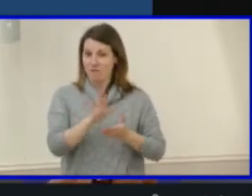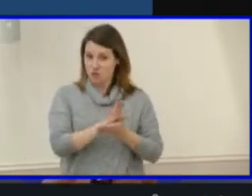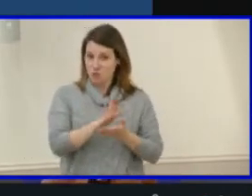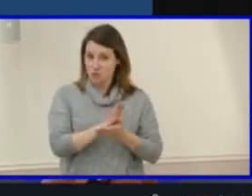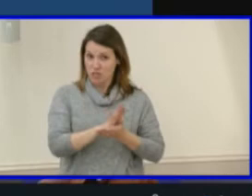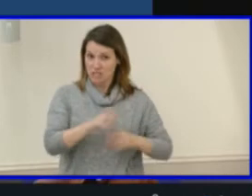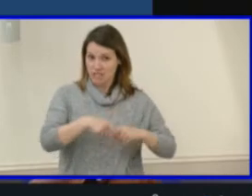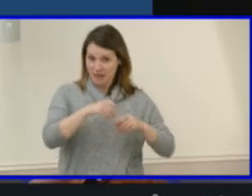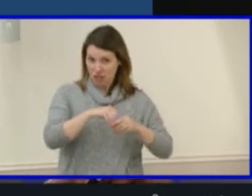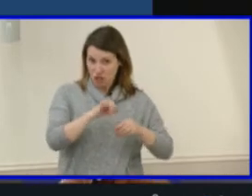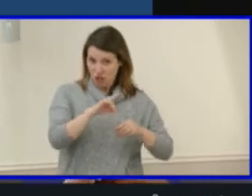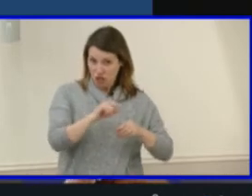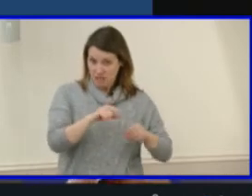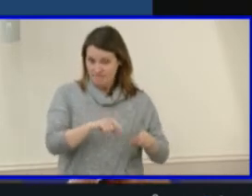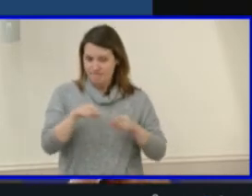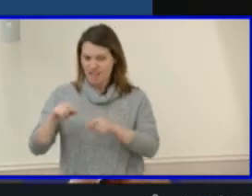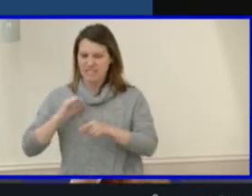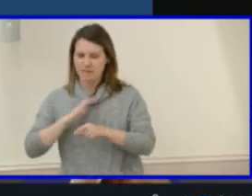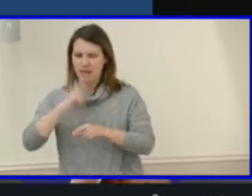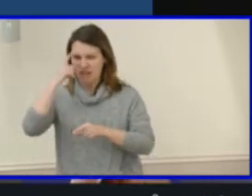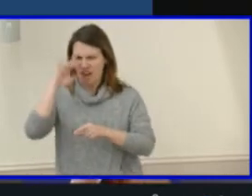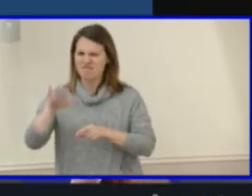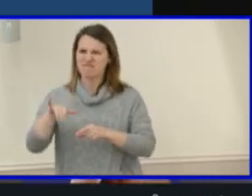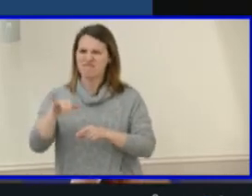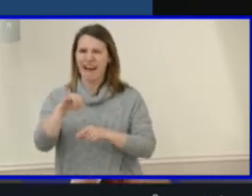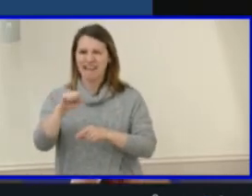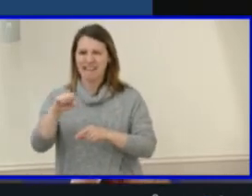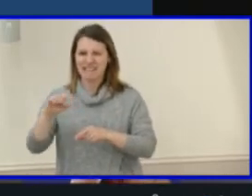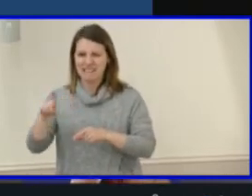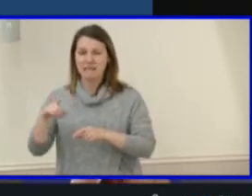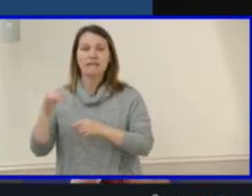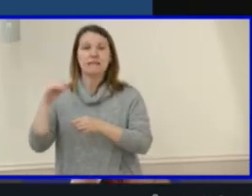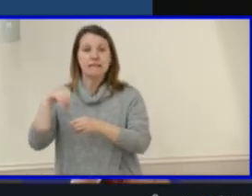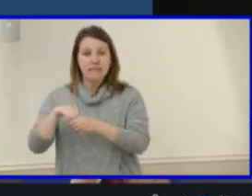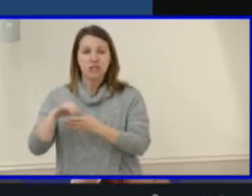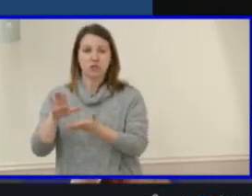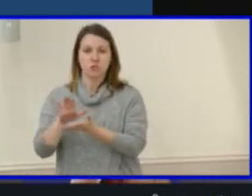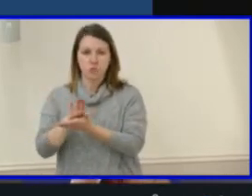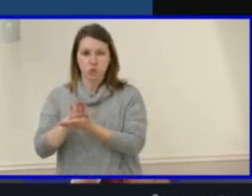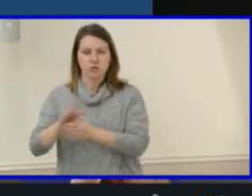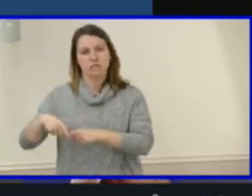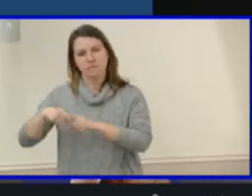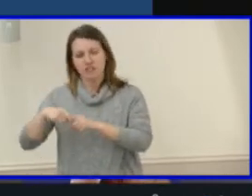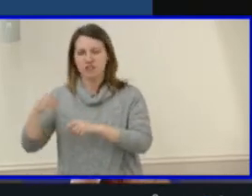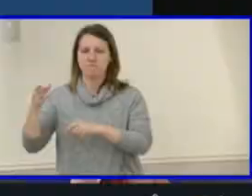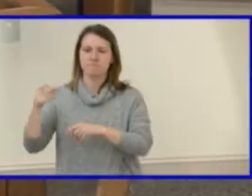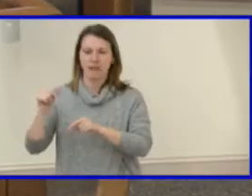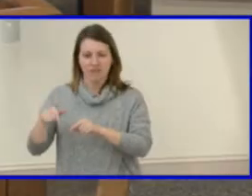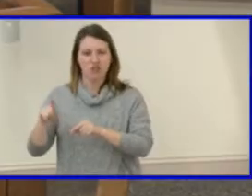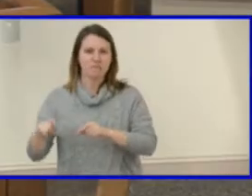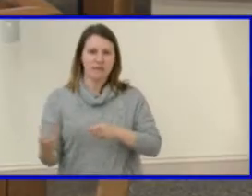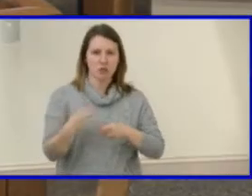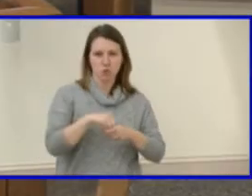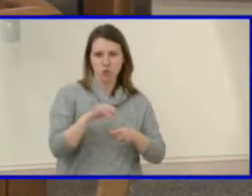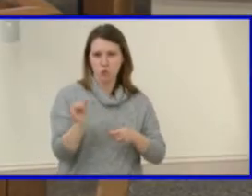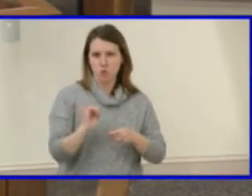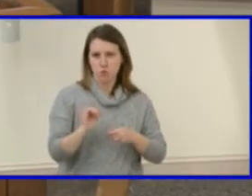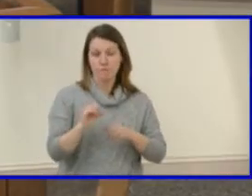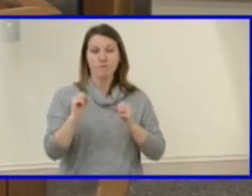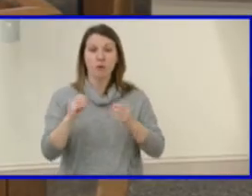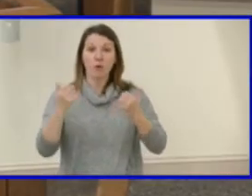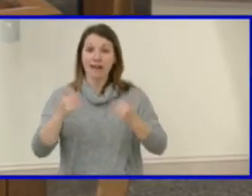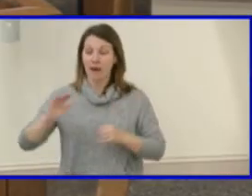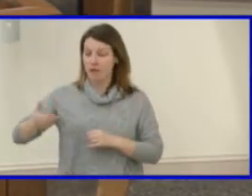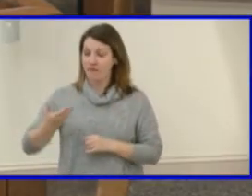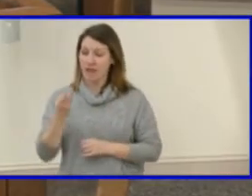suspensions should also be included as an equity index. So, at this time, I'd like to invite Mr. Jinx to